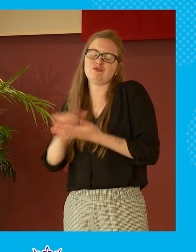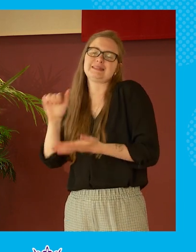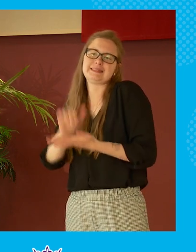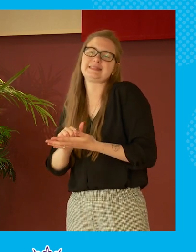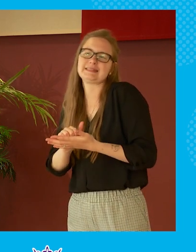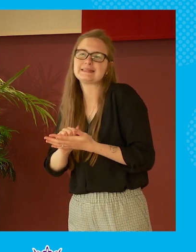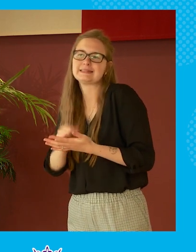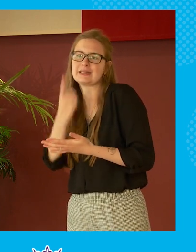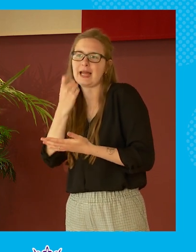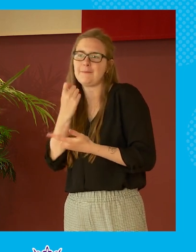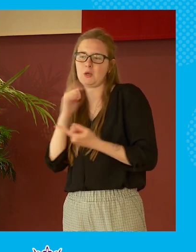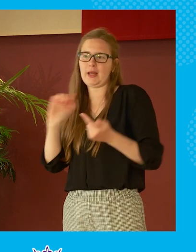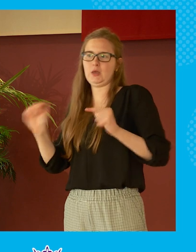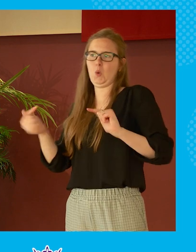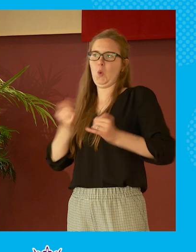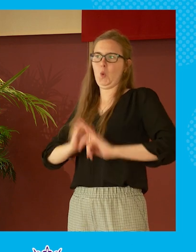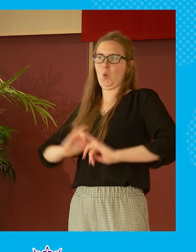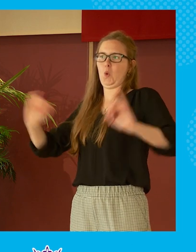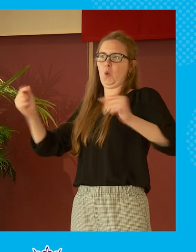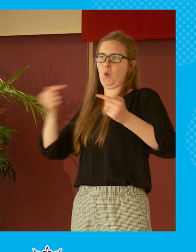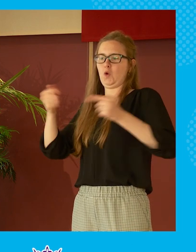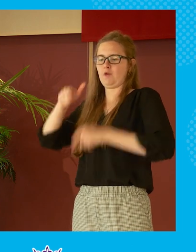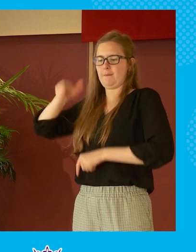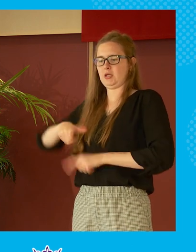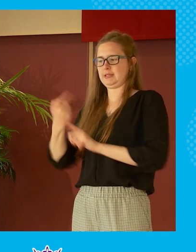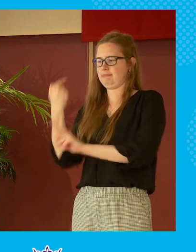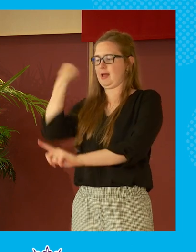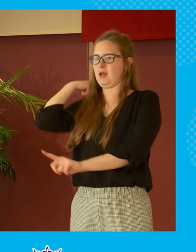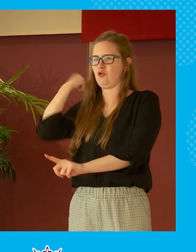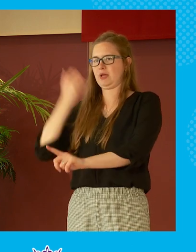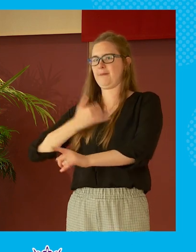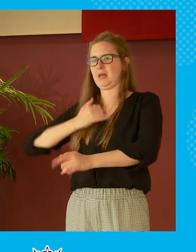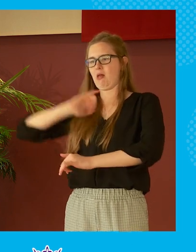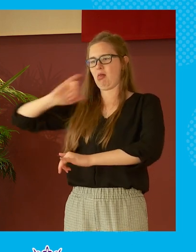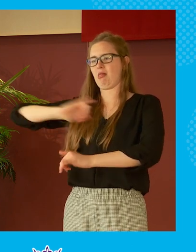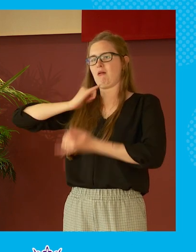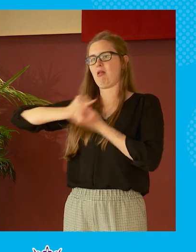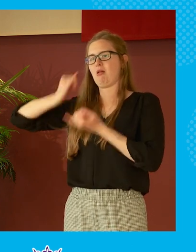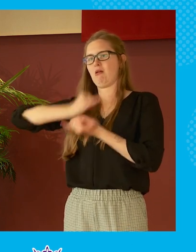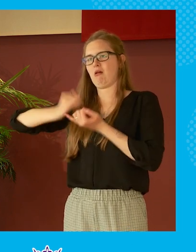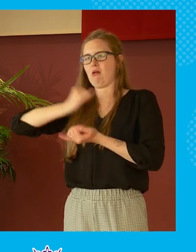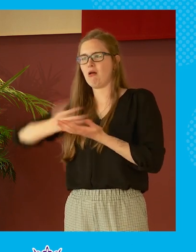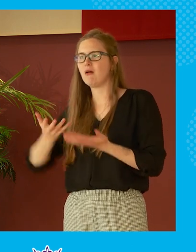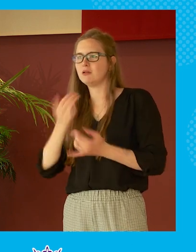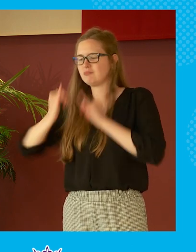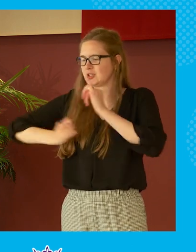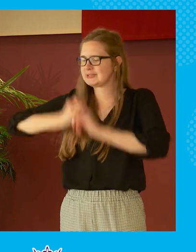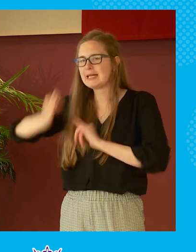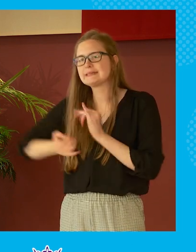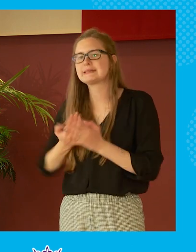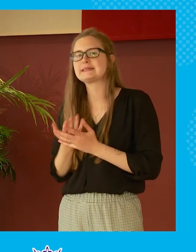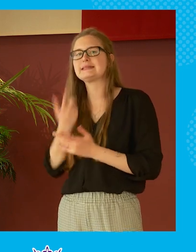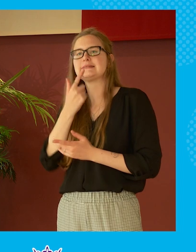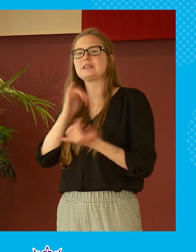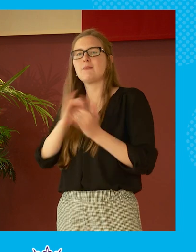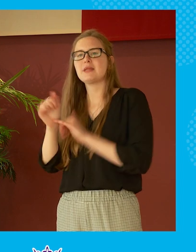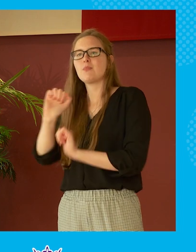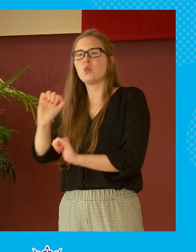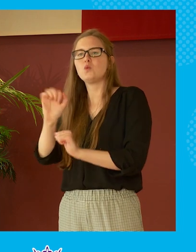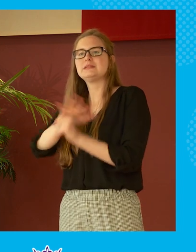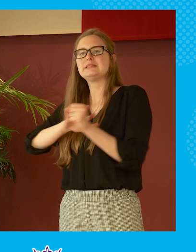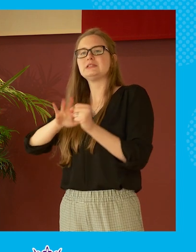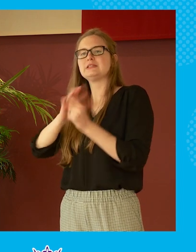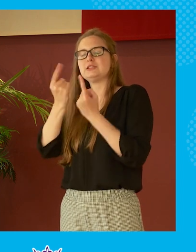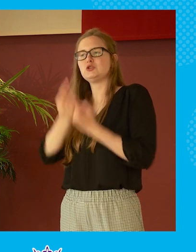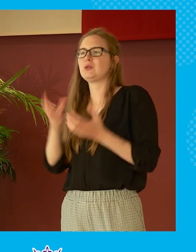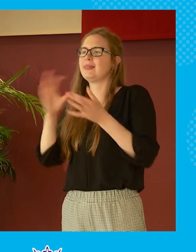i mean you can be pretty hostile to somebody that's sitting behind you and believe it or not and and interestingly actually some of those who's you say in terms